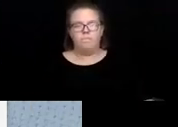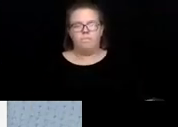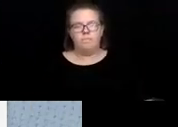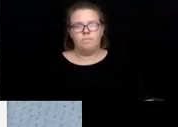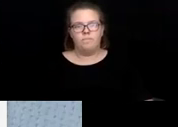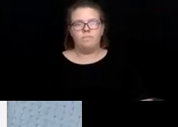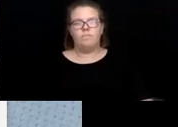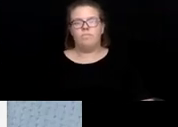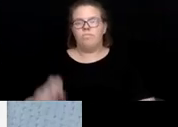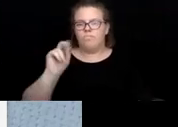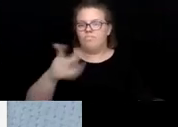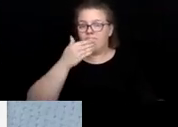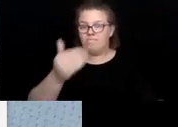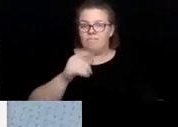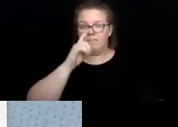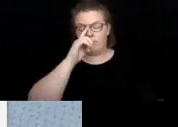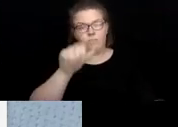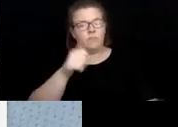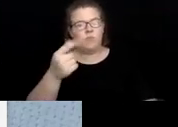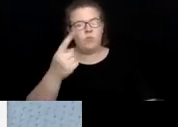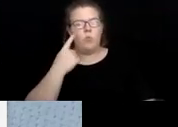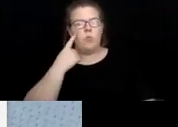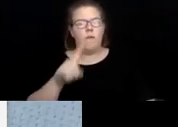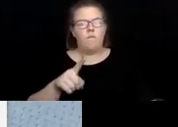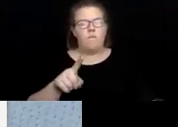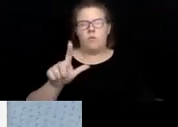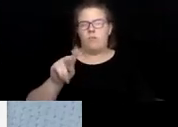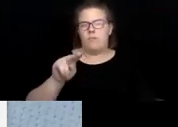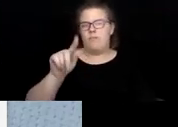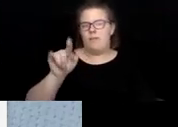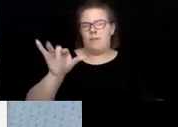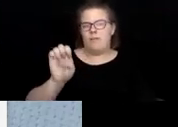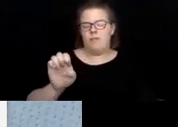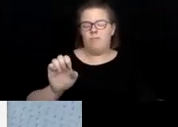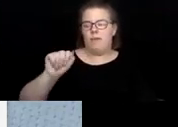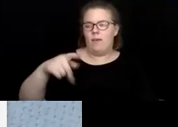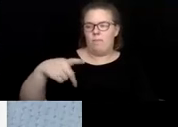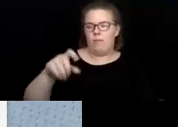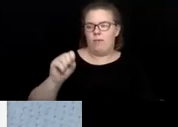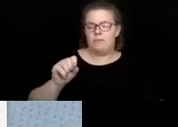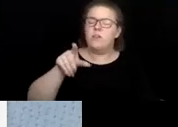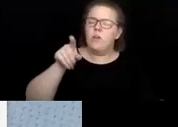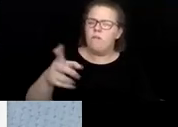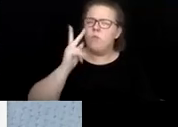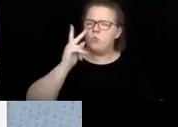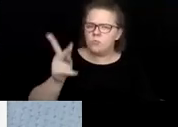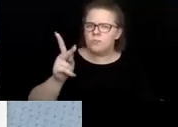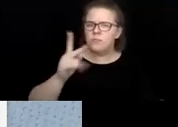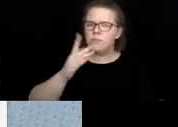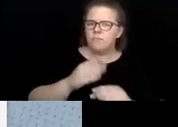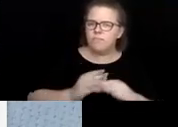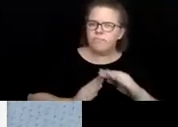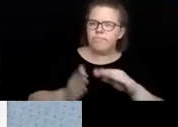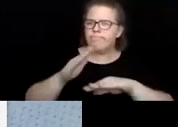Okay. Thank you. Another one for you, Natalie. Natalie, for APS. Have you seen an increase